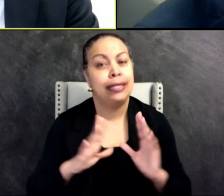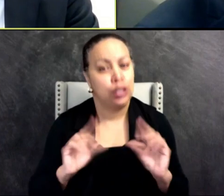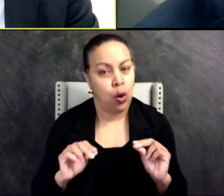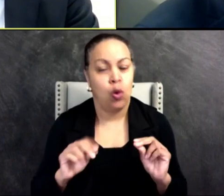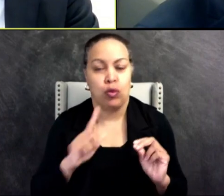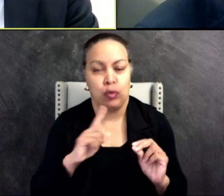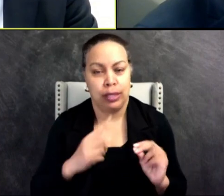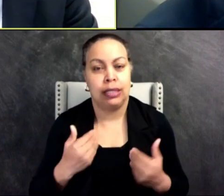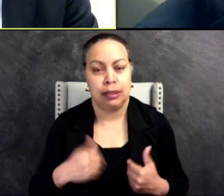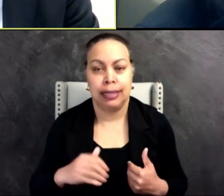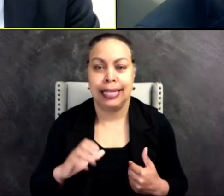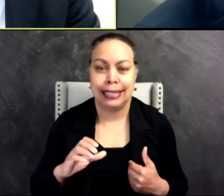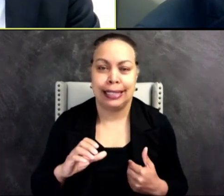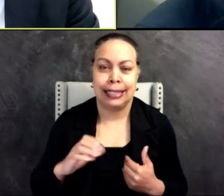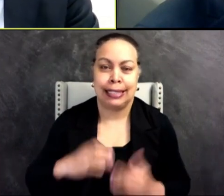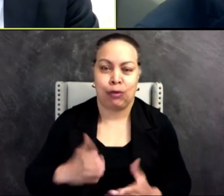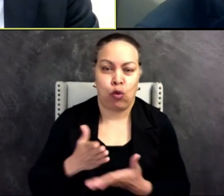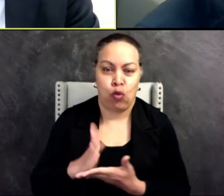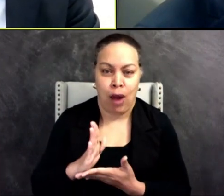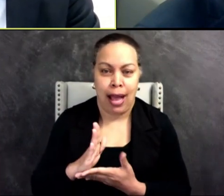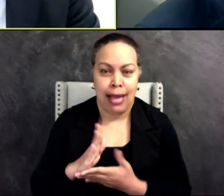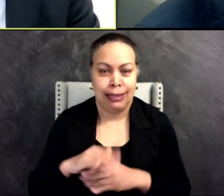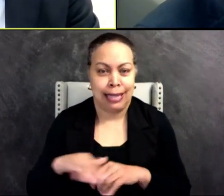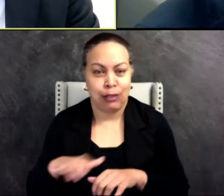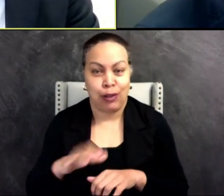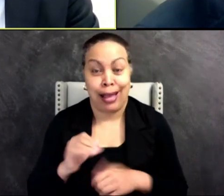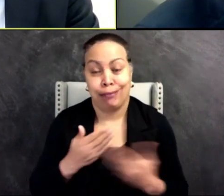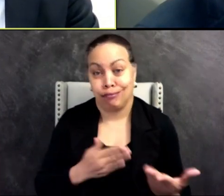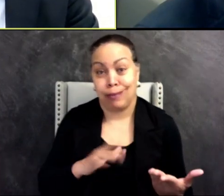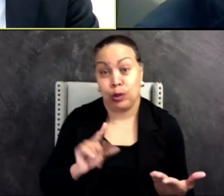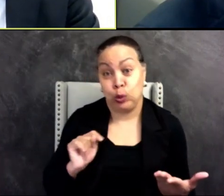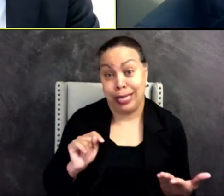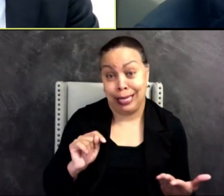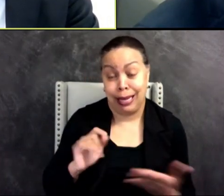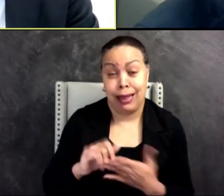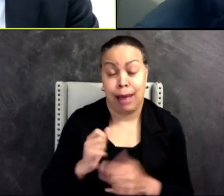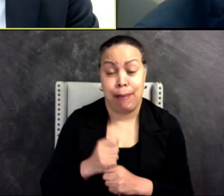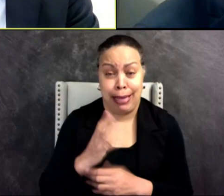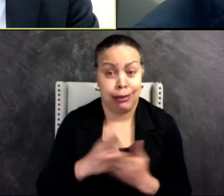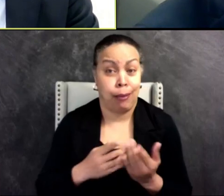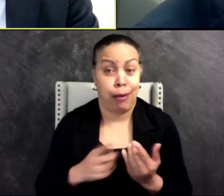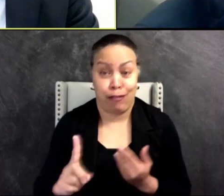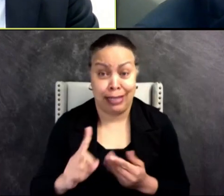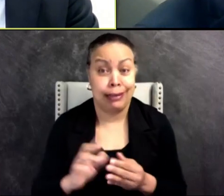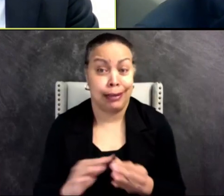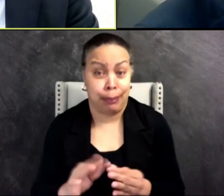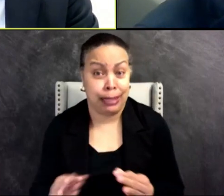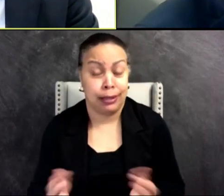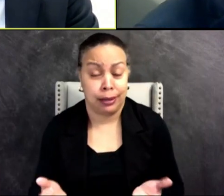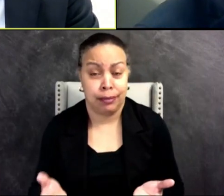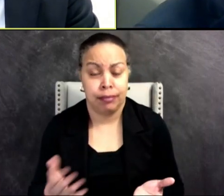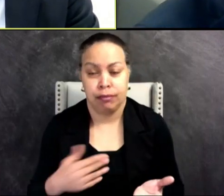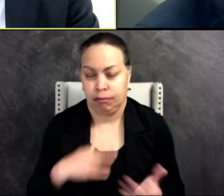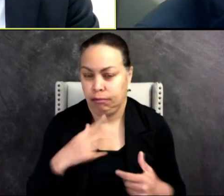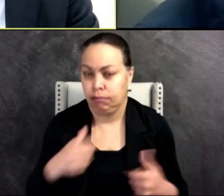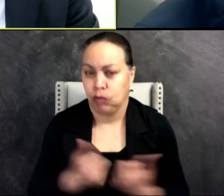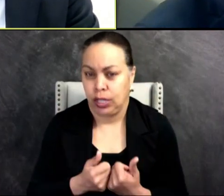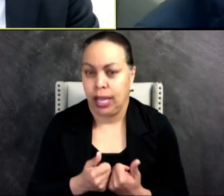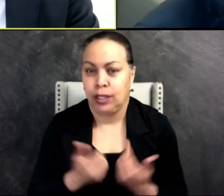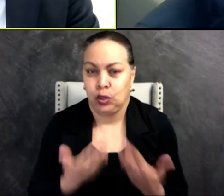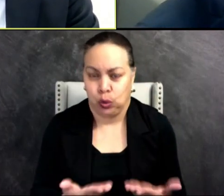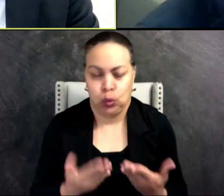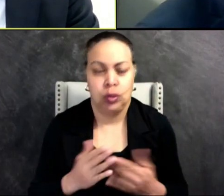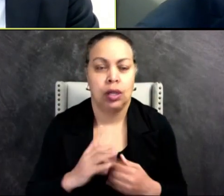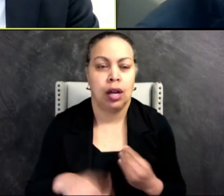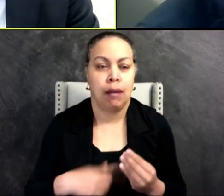and a lieutenant who made some really offensive statements. And one of the things I pushed back on you on is